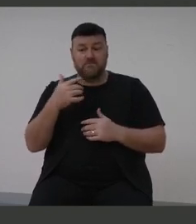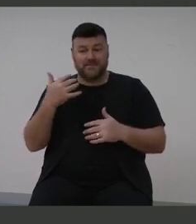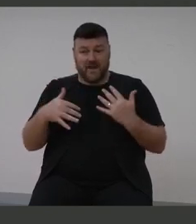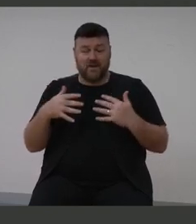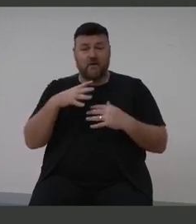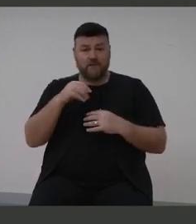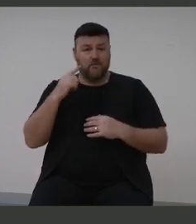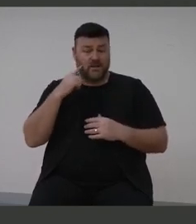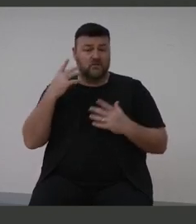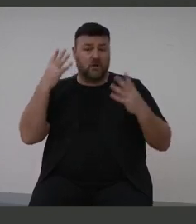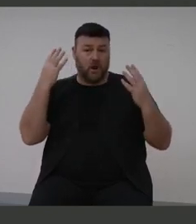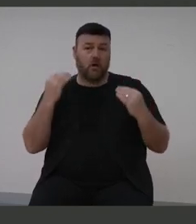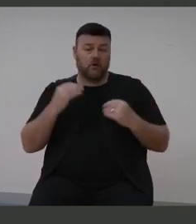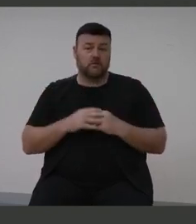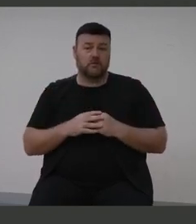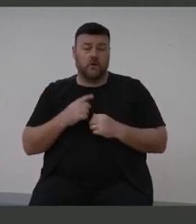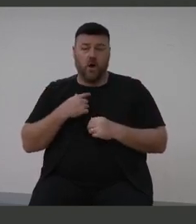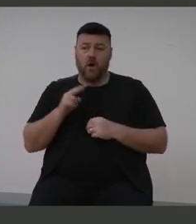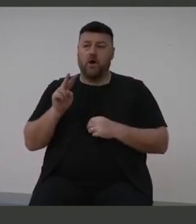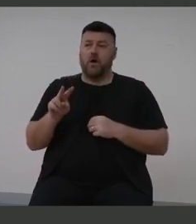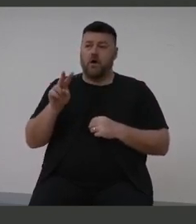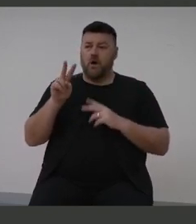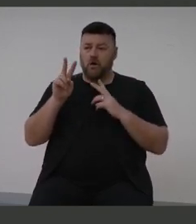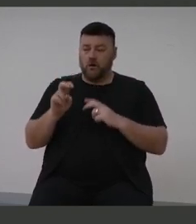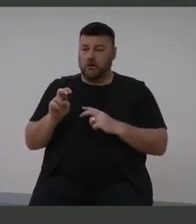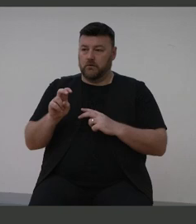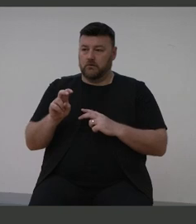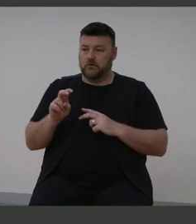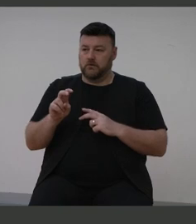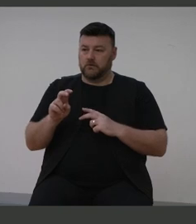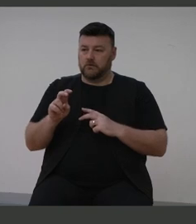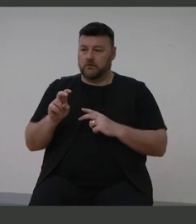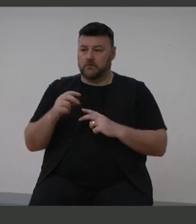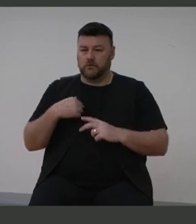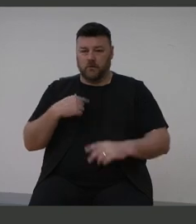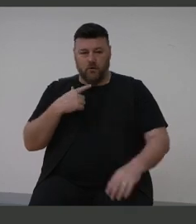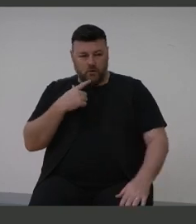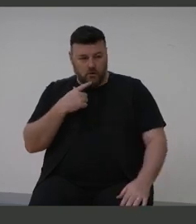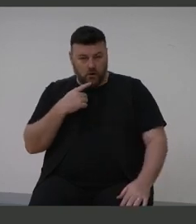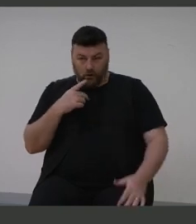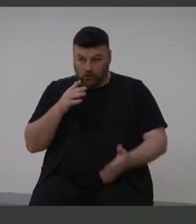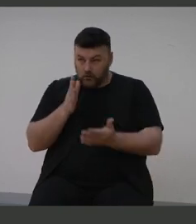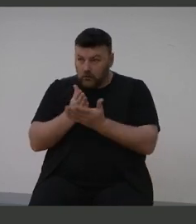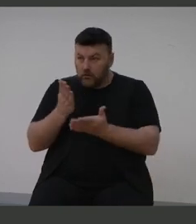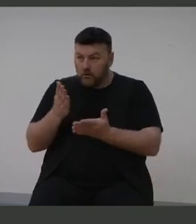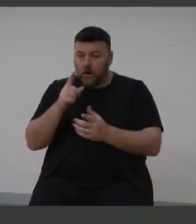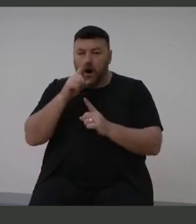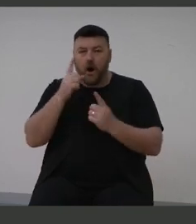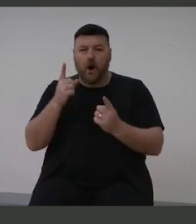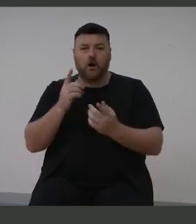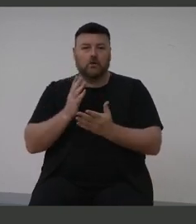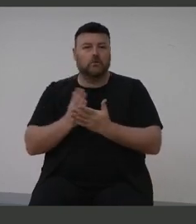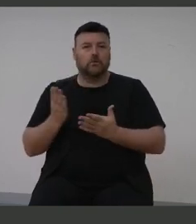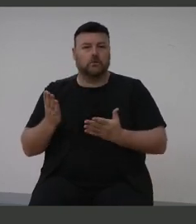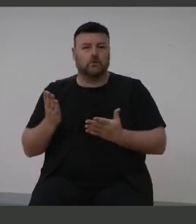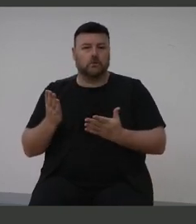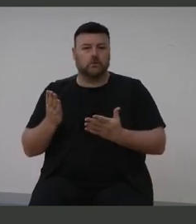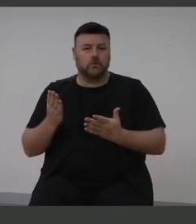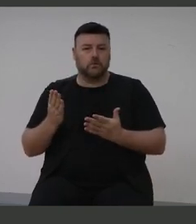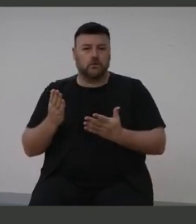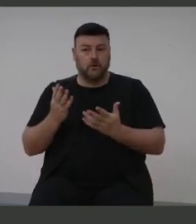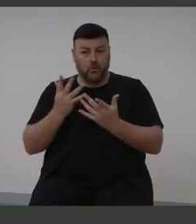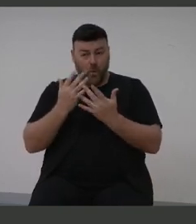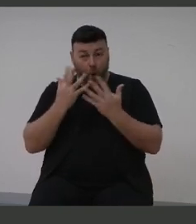saw that statistics when I was researching this speech today, I thought that can't be right. It couldn't be 466 million